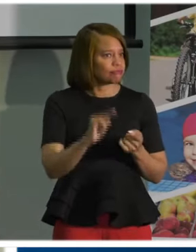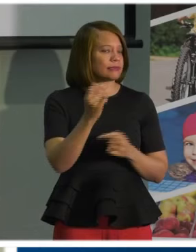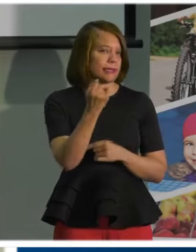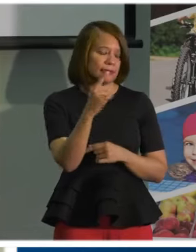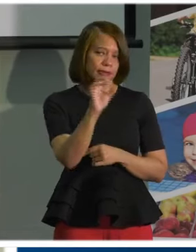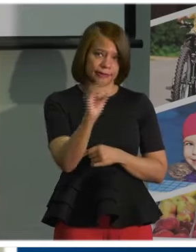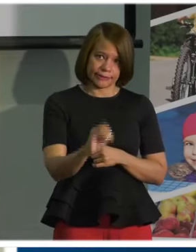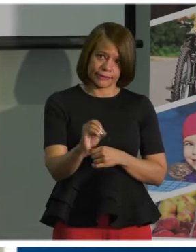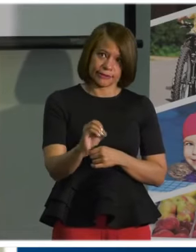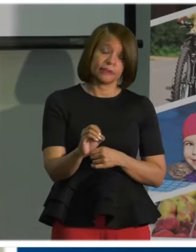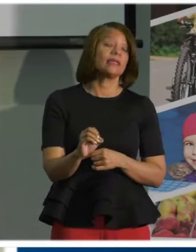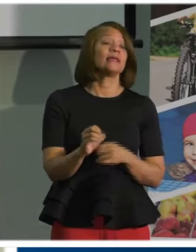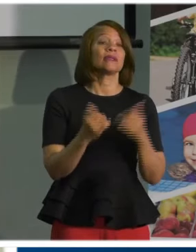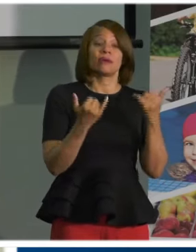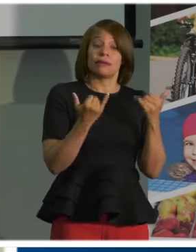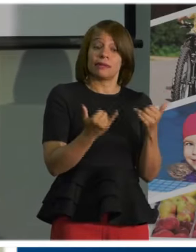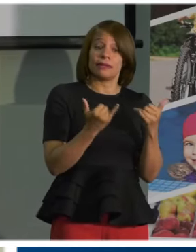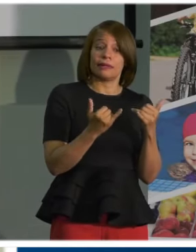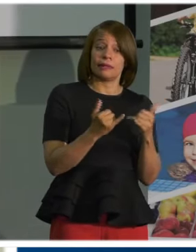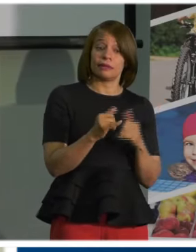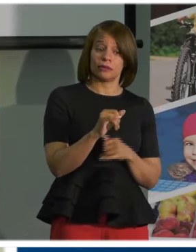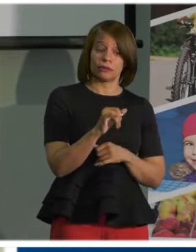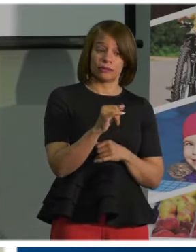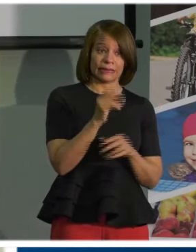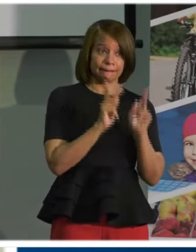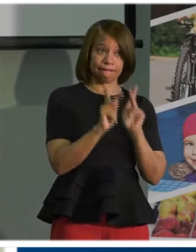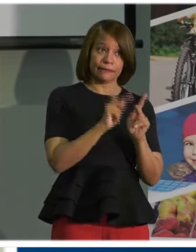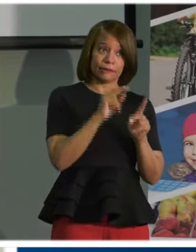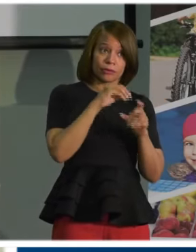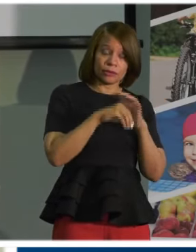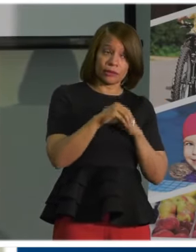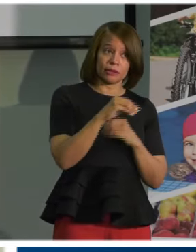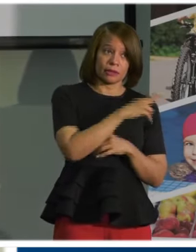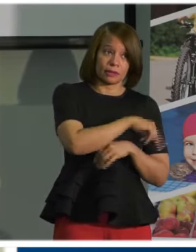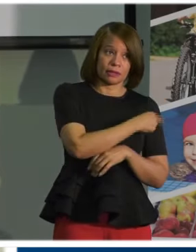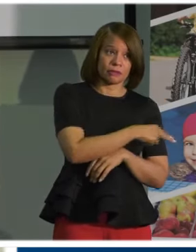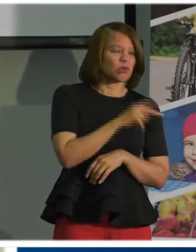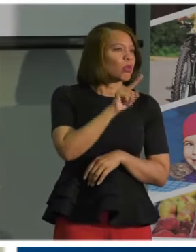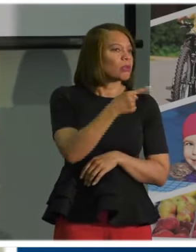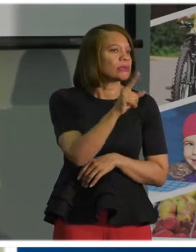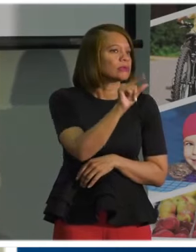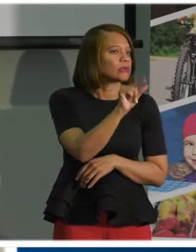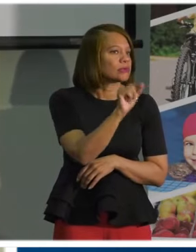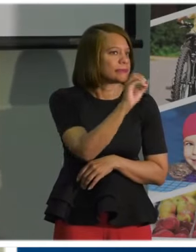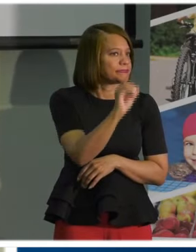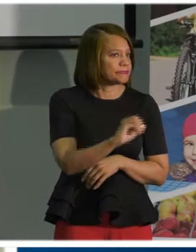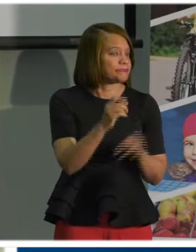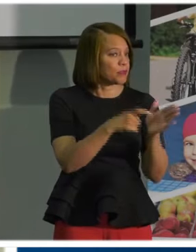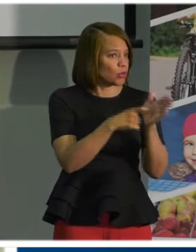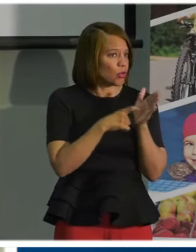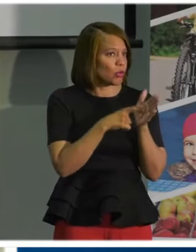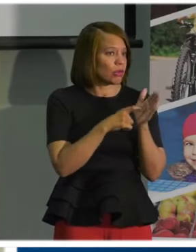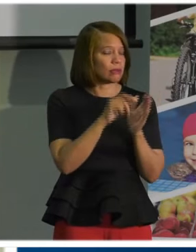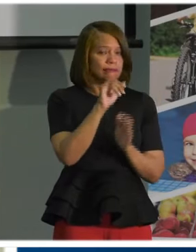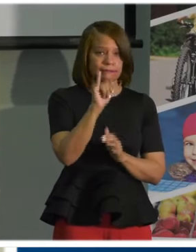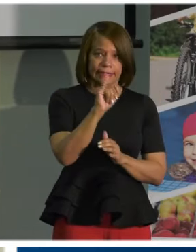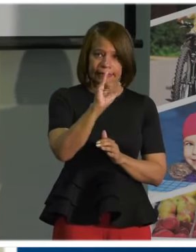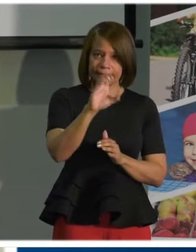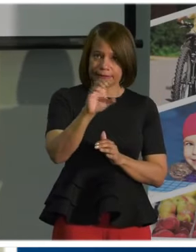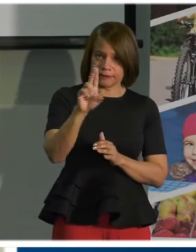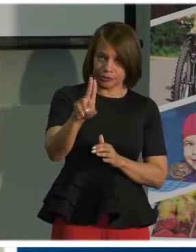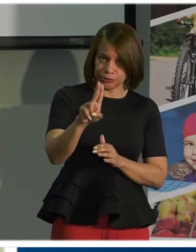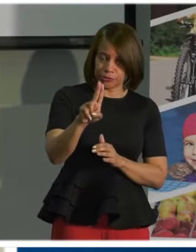hospitalization currently, only 20% require the ICU. So at face value, that does sound